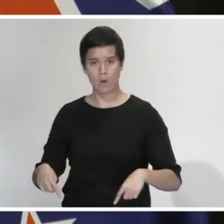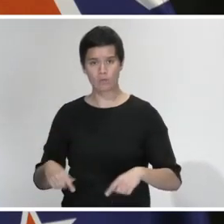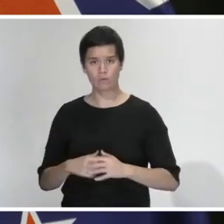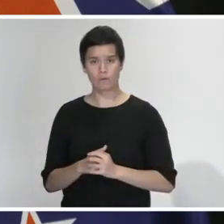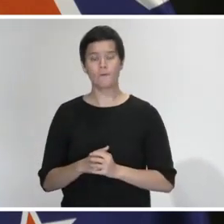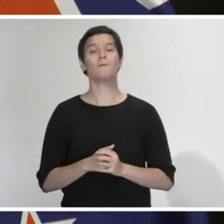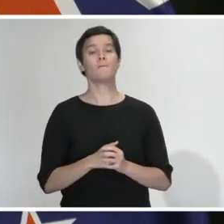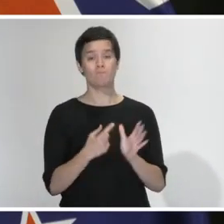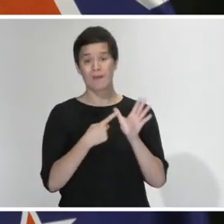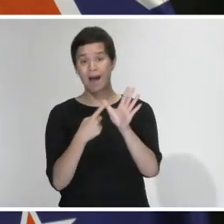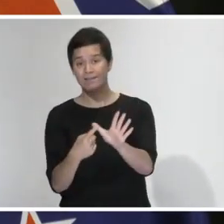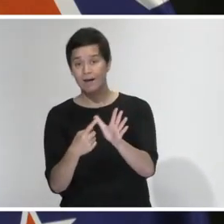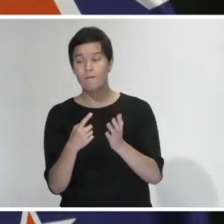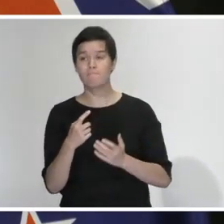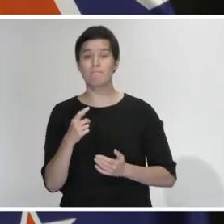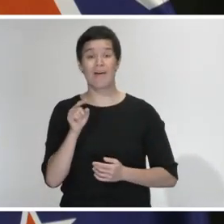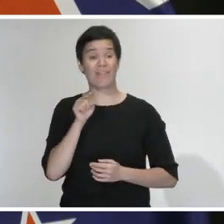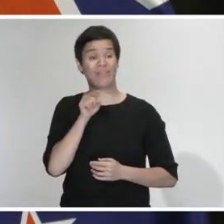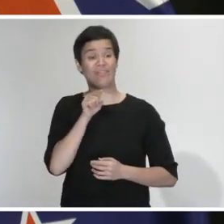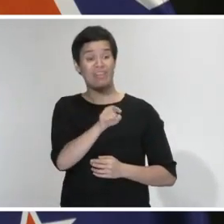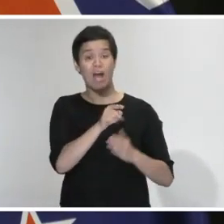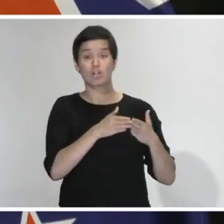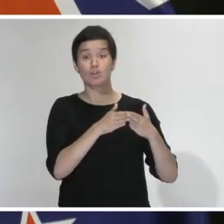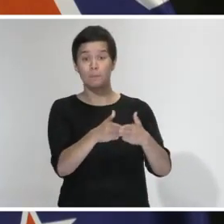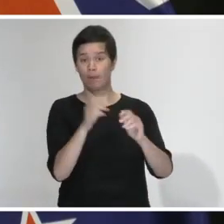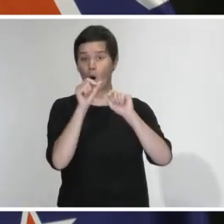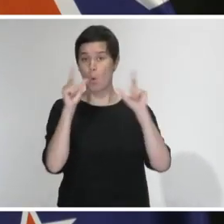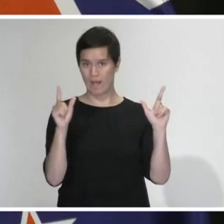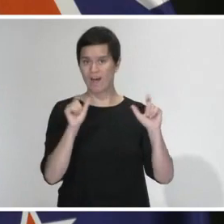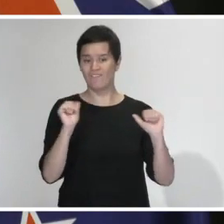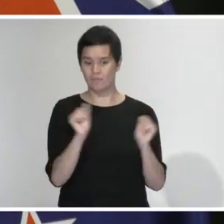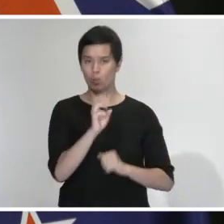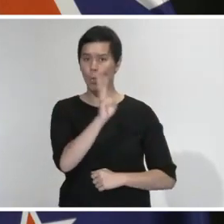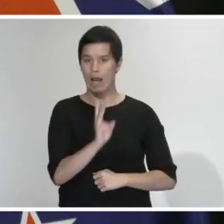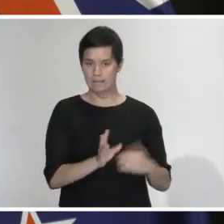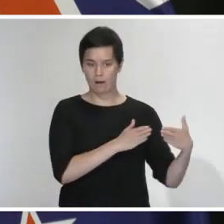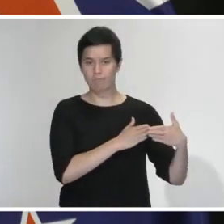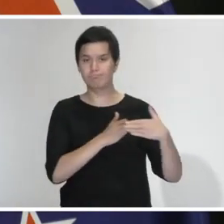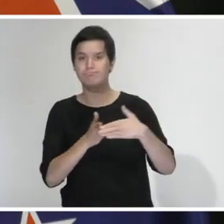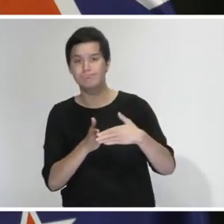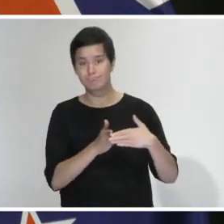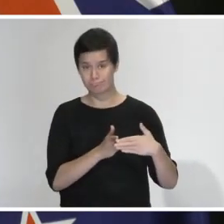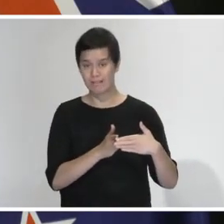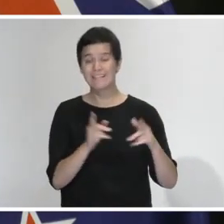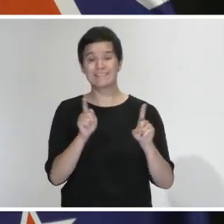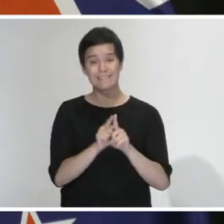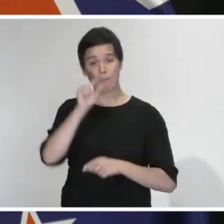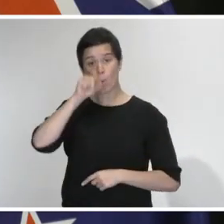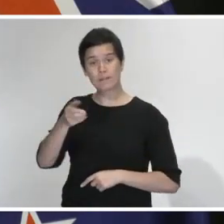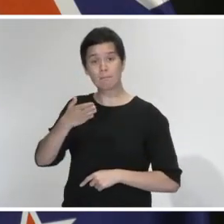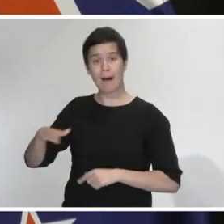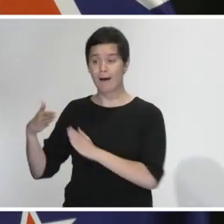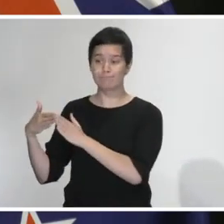with some of their activity in Wellington, and I'm familiar with some of their activity in the Hawke's Bay. And of course, you'll remember that the